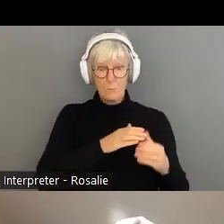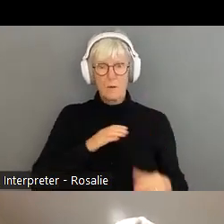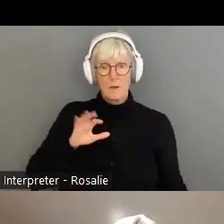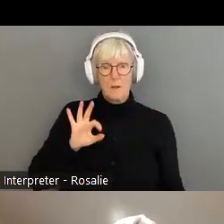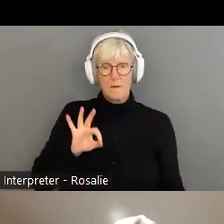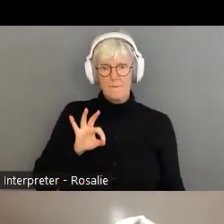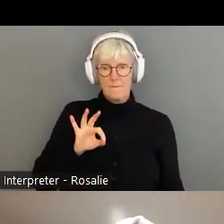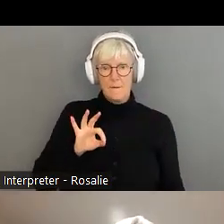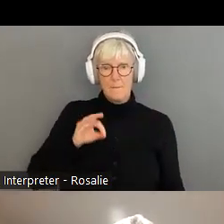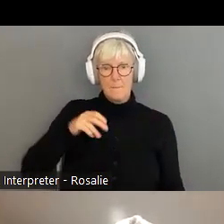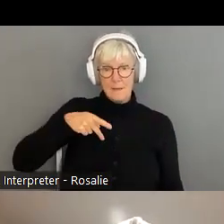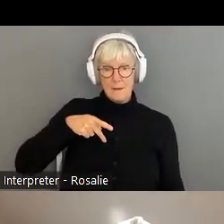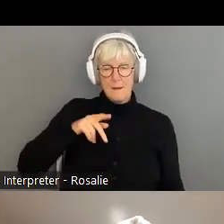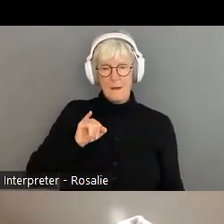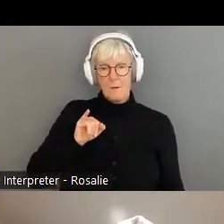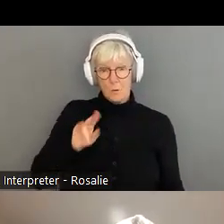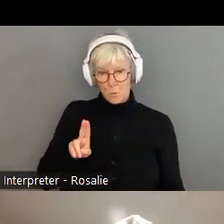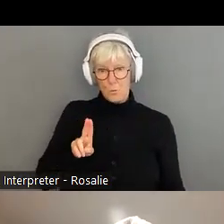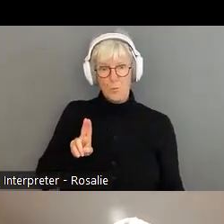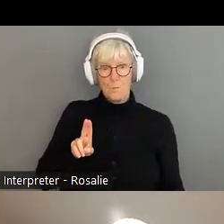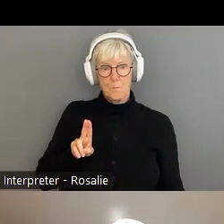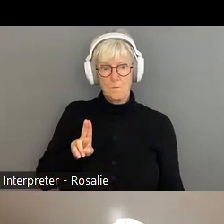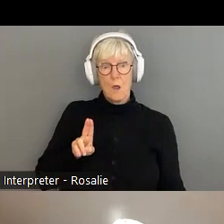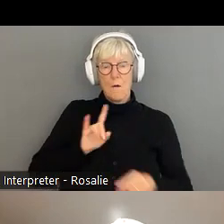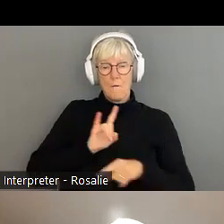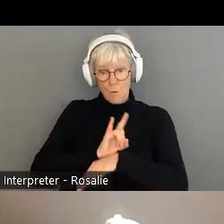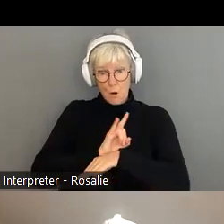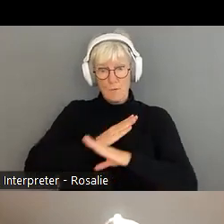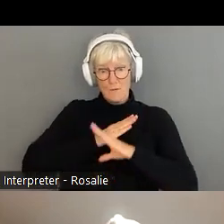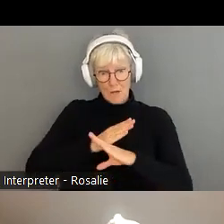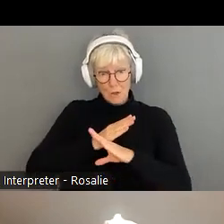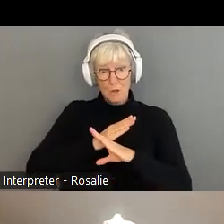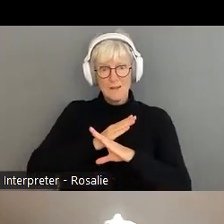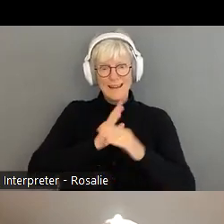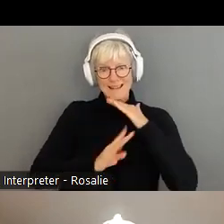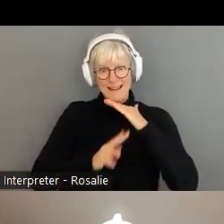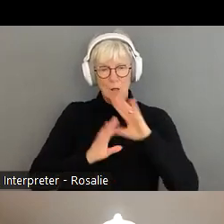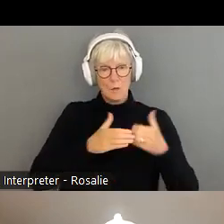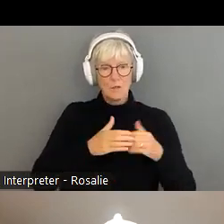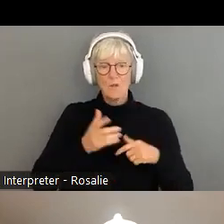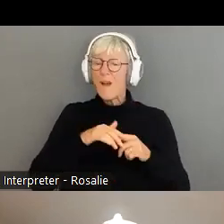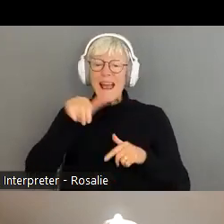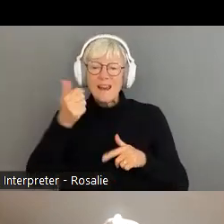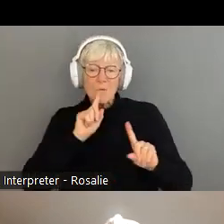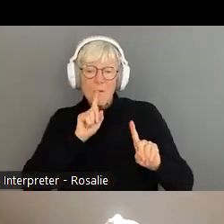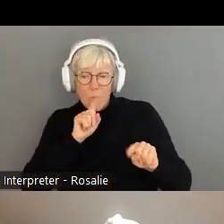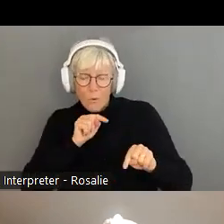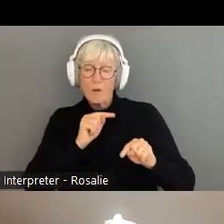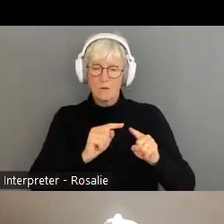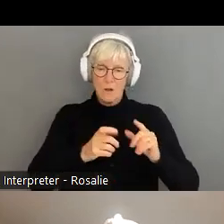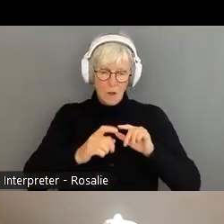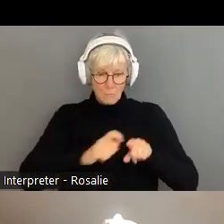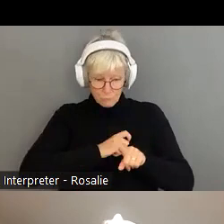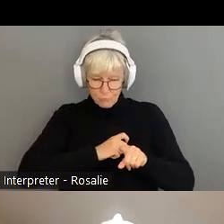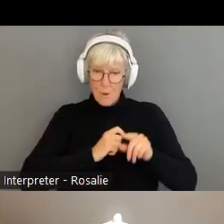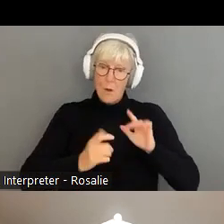and intake unit. So, the FPIU handles all incoming reports of fraud, inputs the